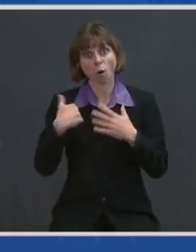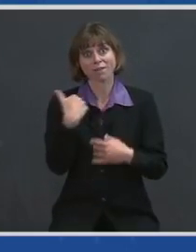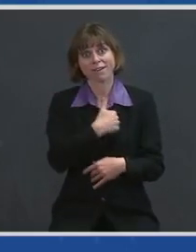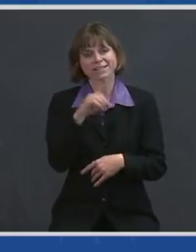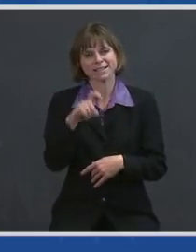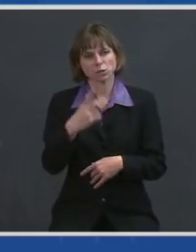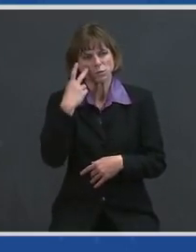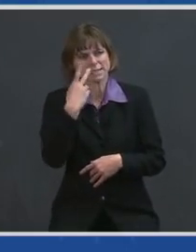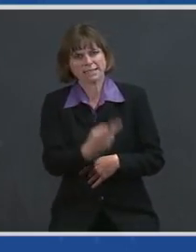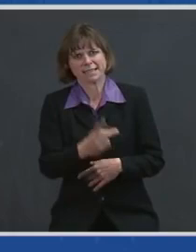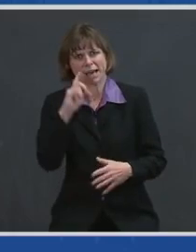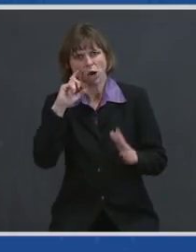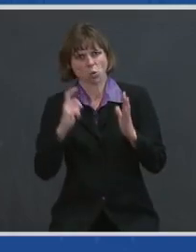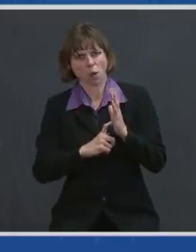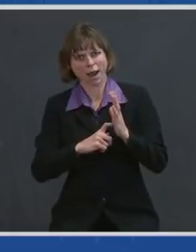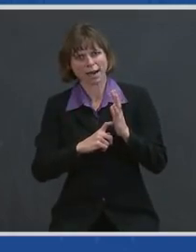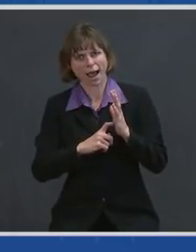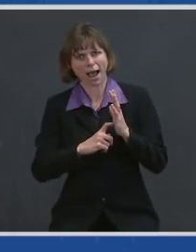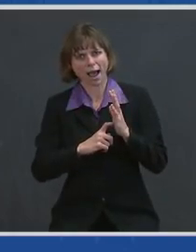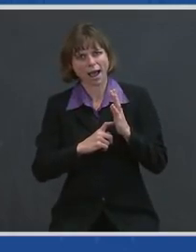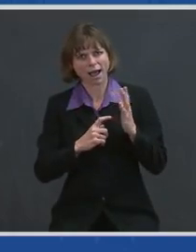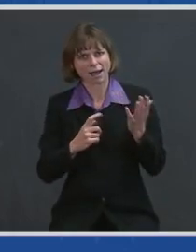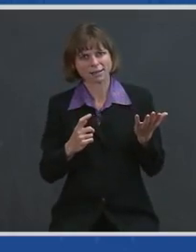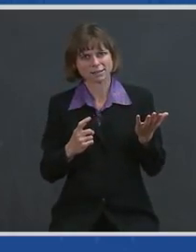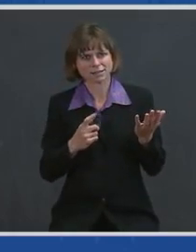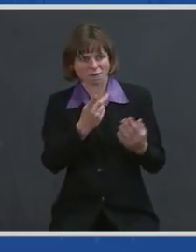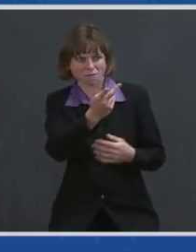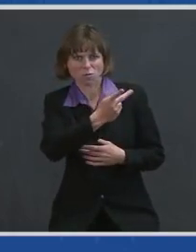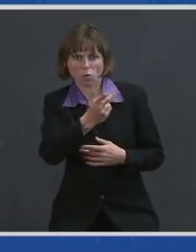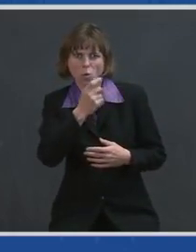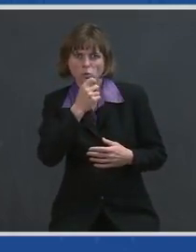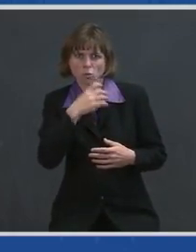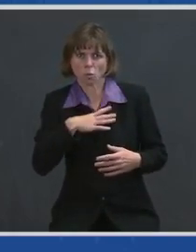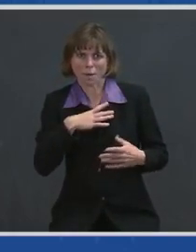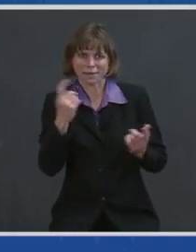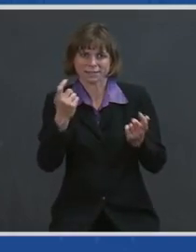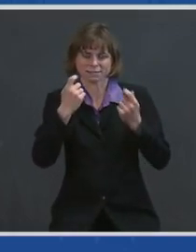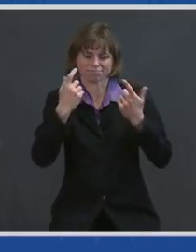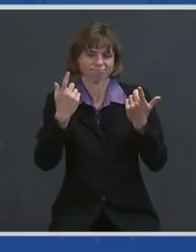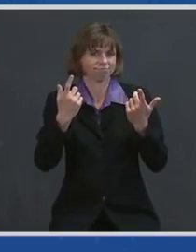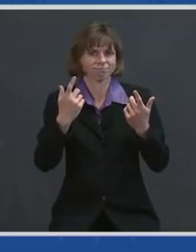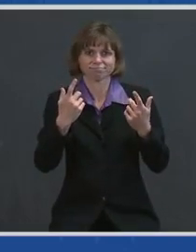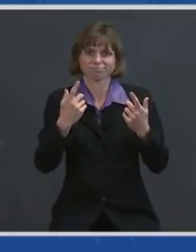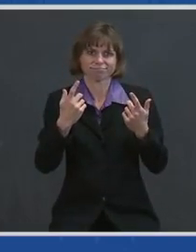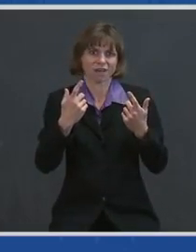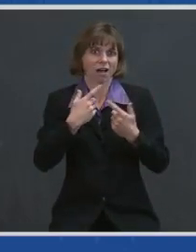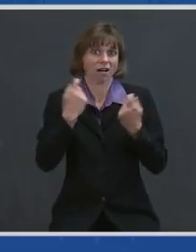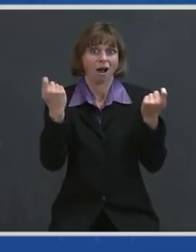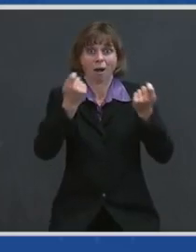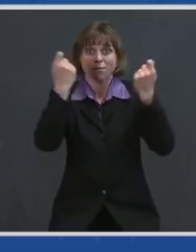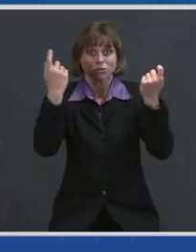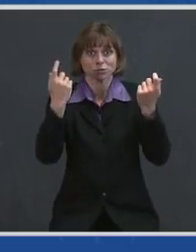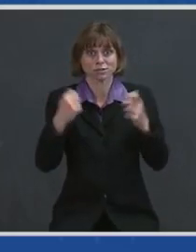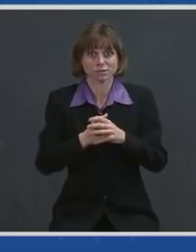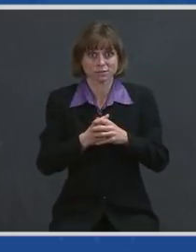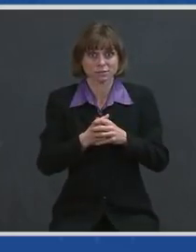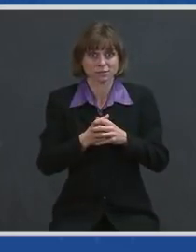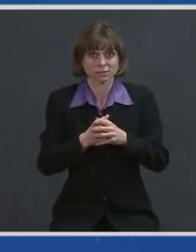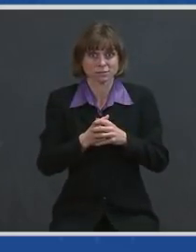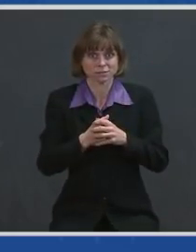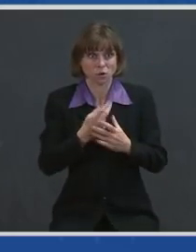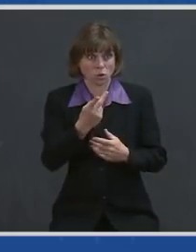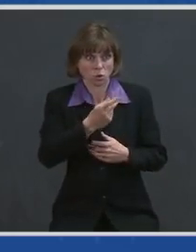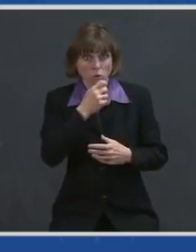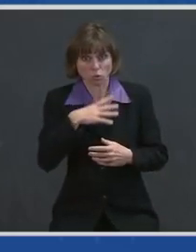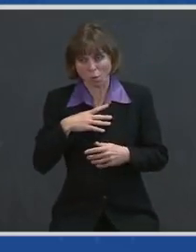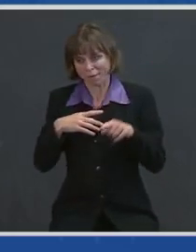recognize the barrier-breaking accomplishments of these women. We need the young women just beginning their careers in the military service to